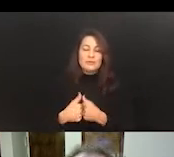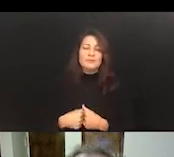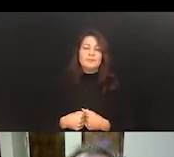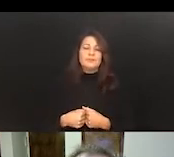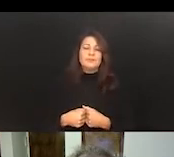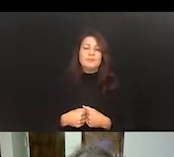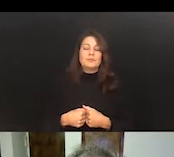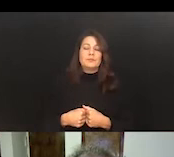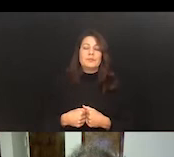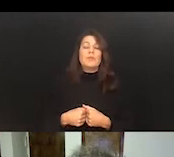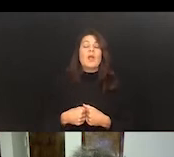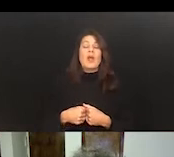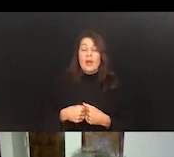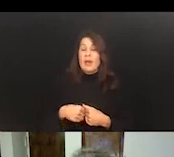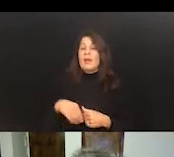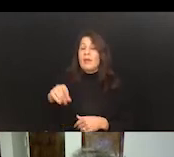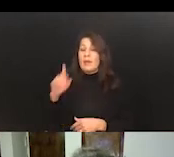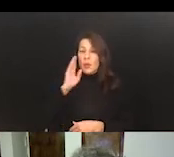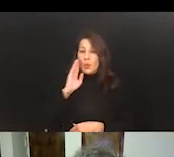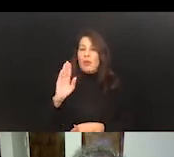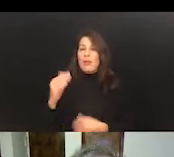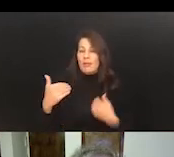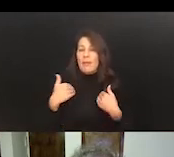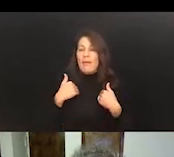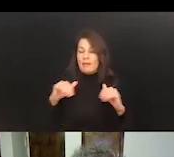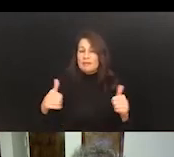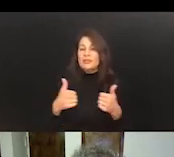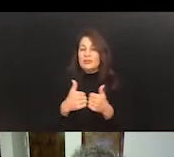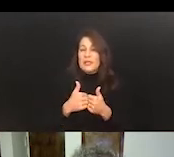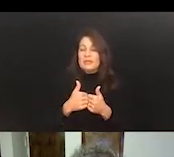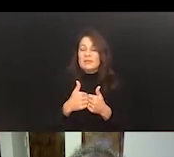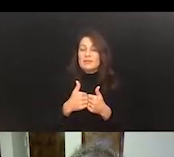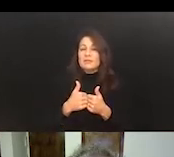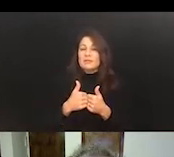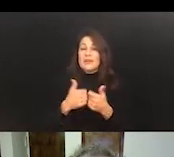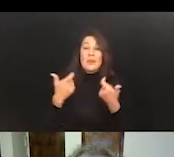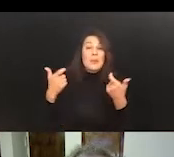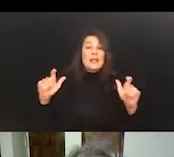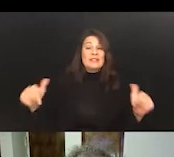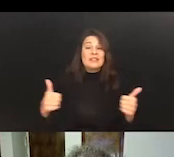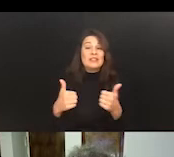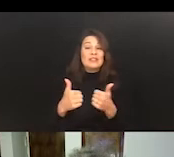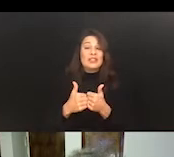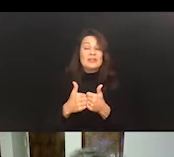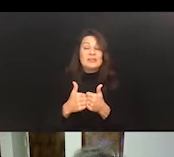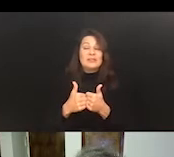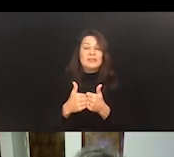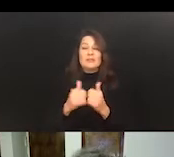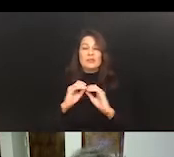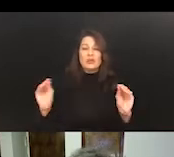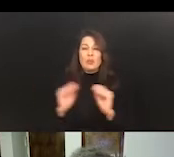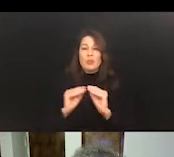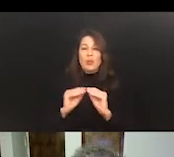there are going to be challenges. And I think the big underlying one is sort of a decentralized, the idea